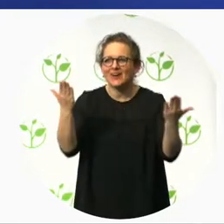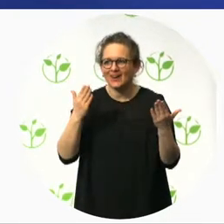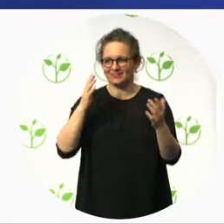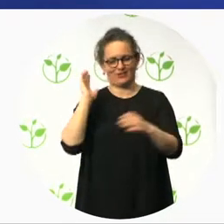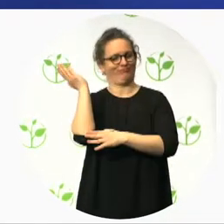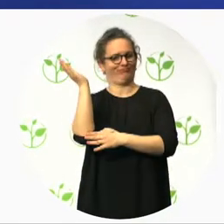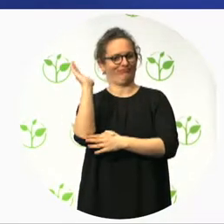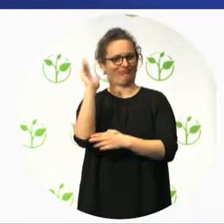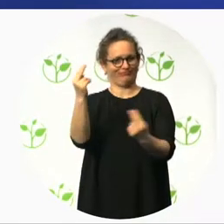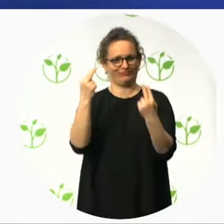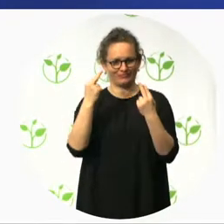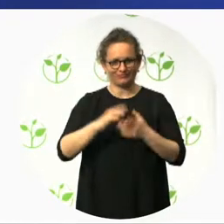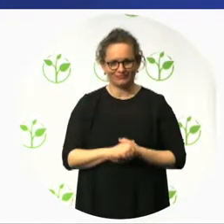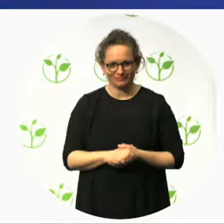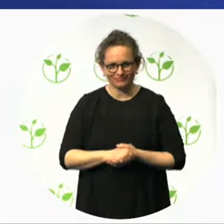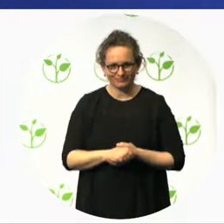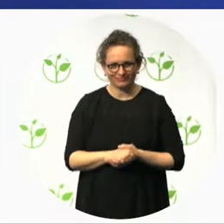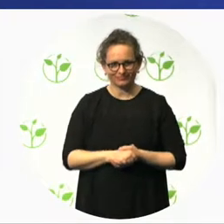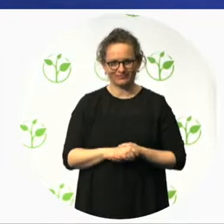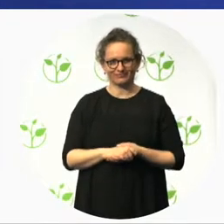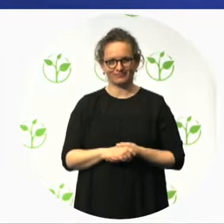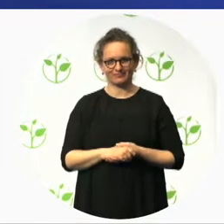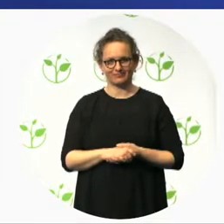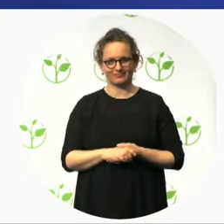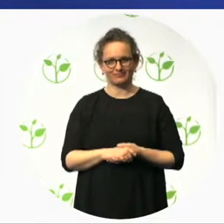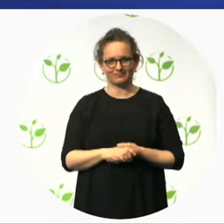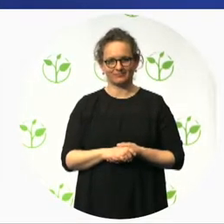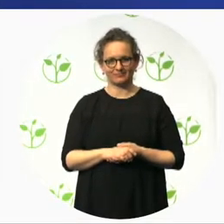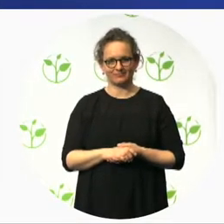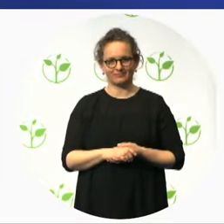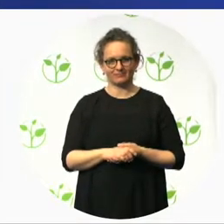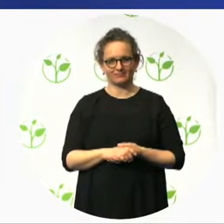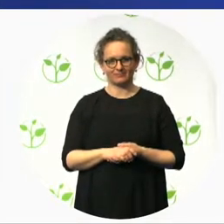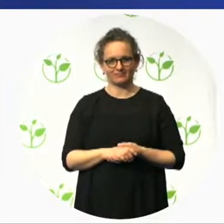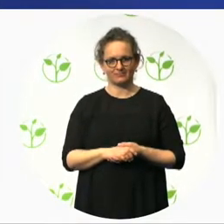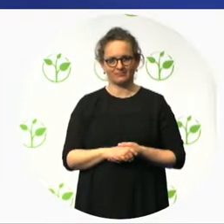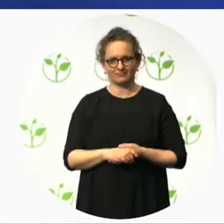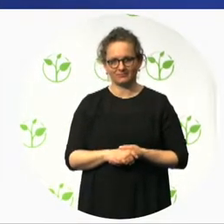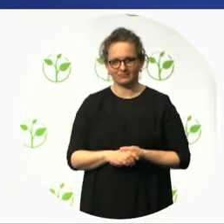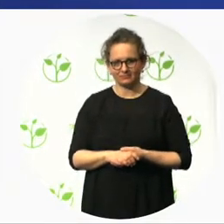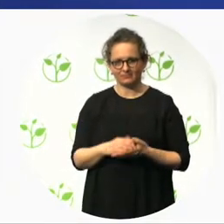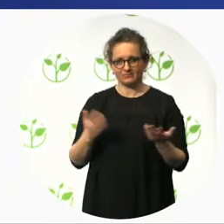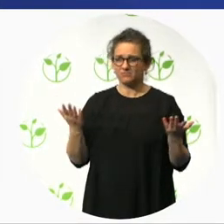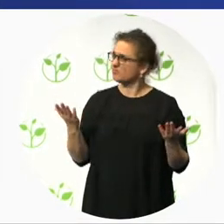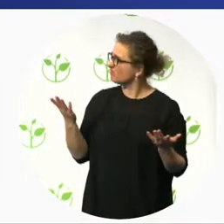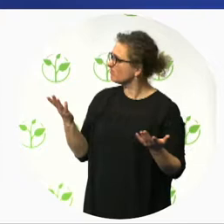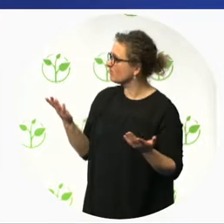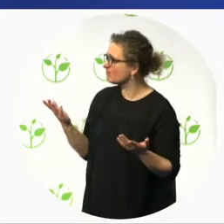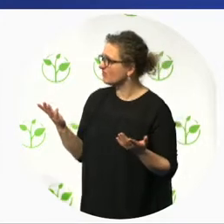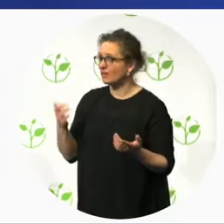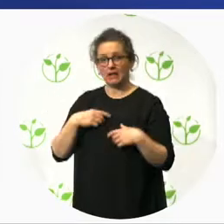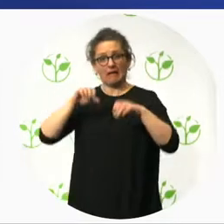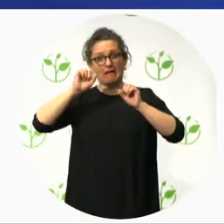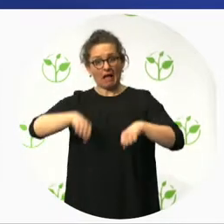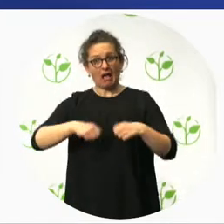Thank you very much. This type of resources that help us to check the accessibility is really useful in order